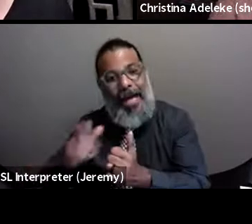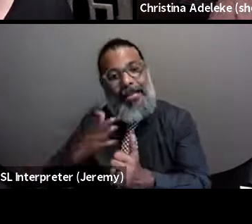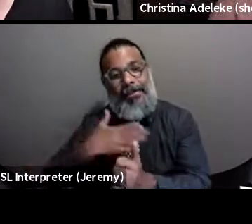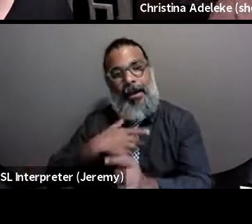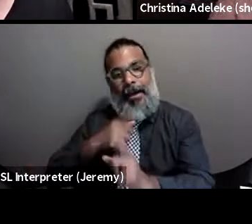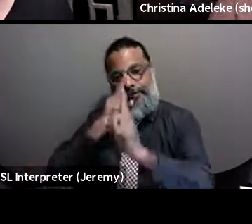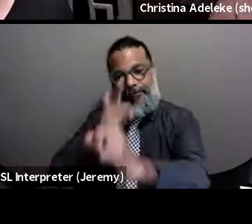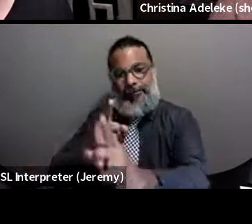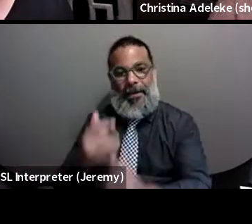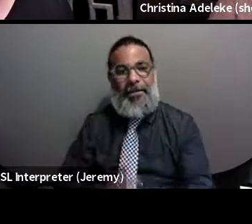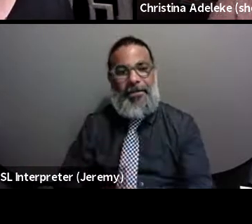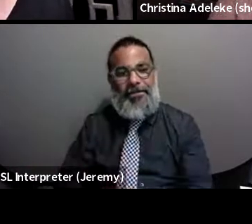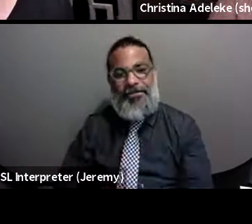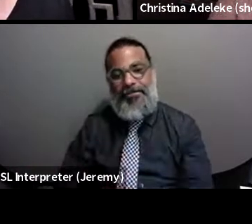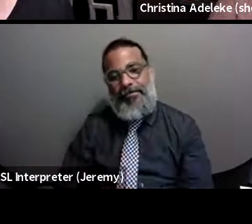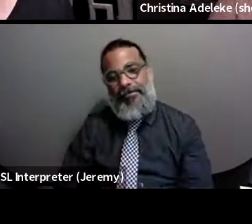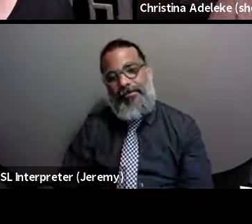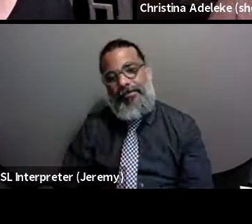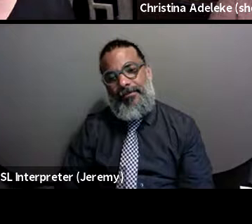lately.